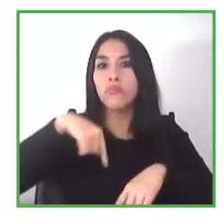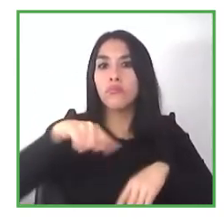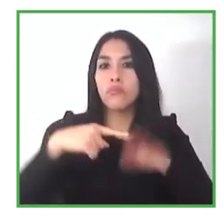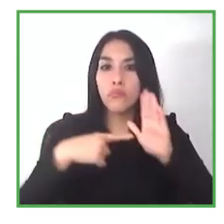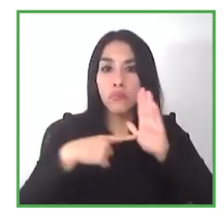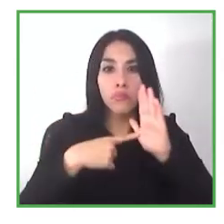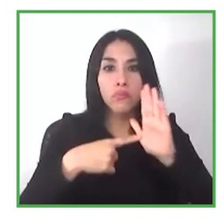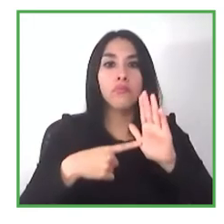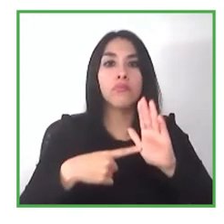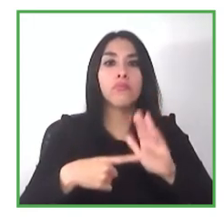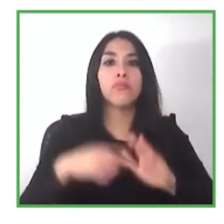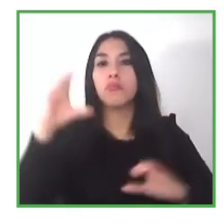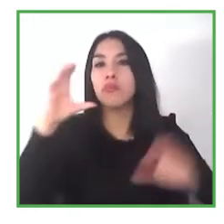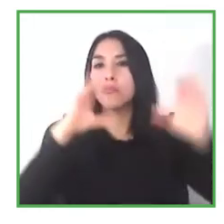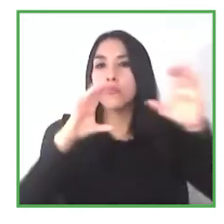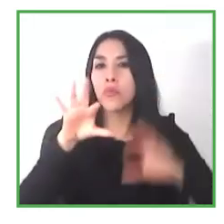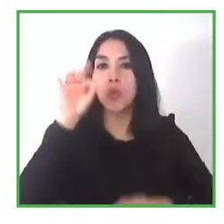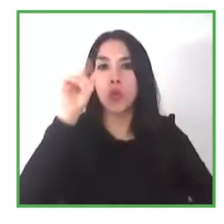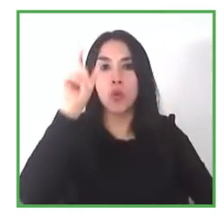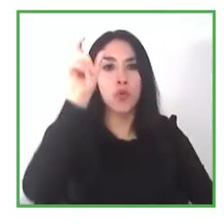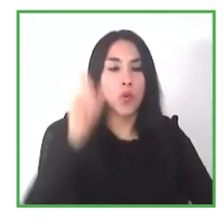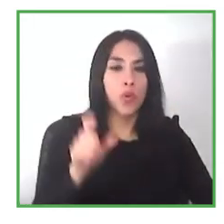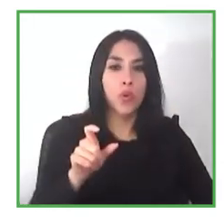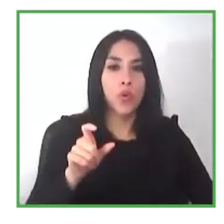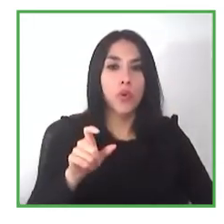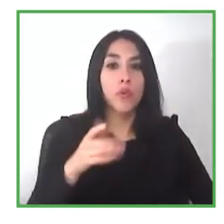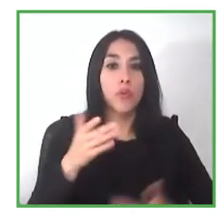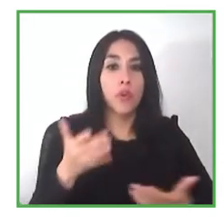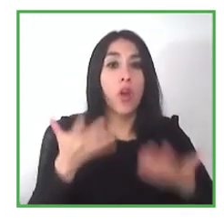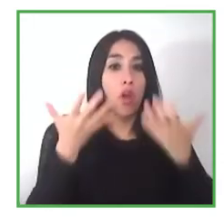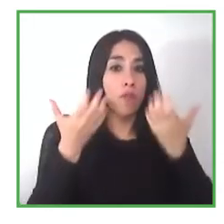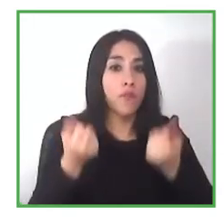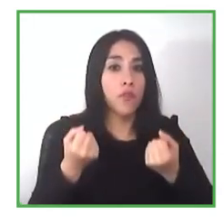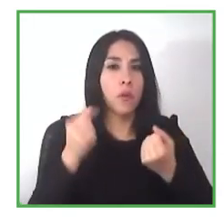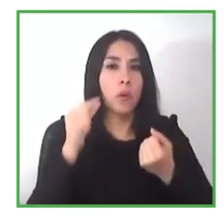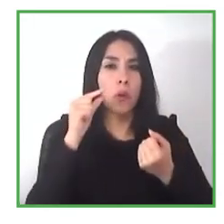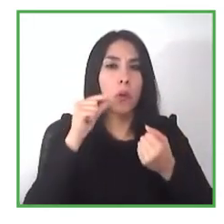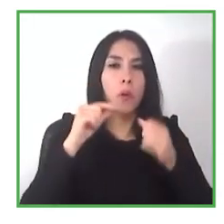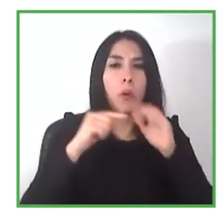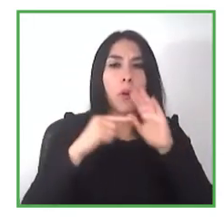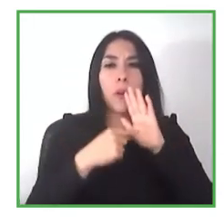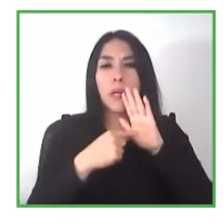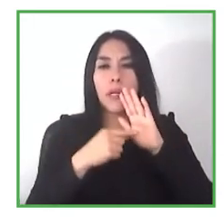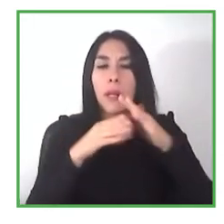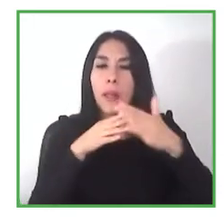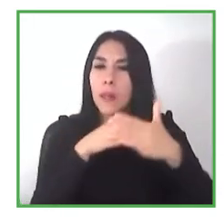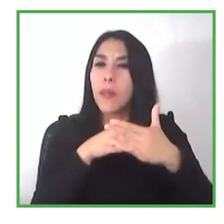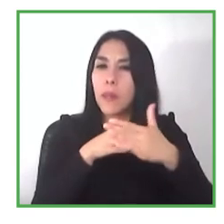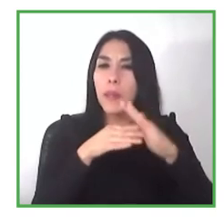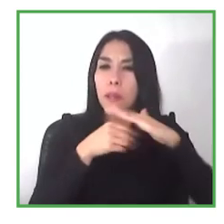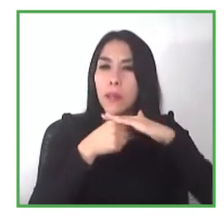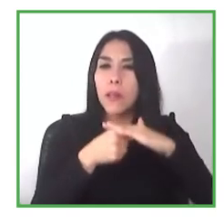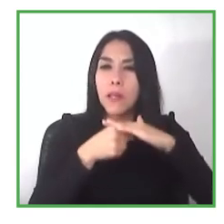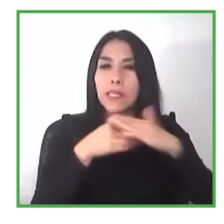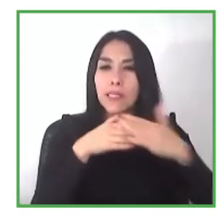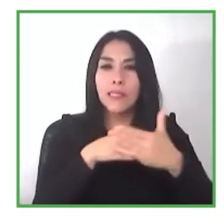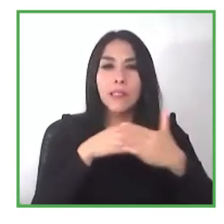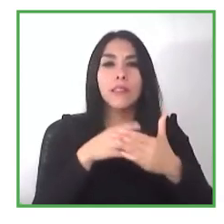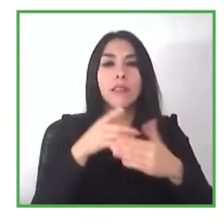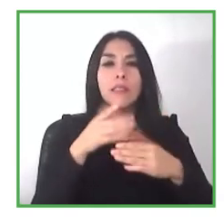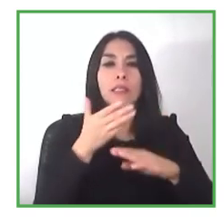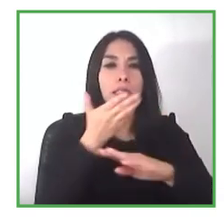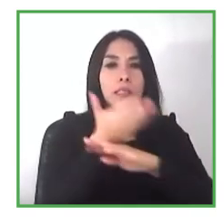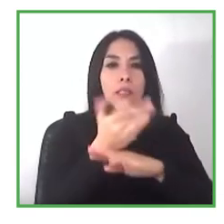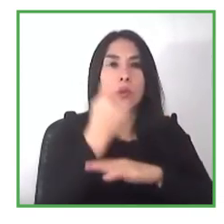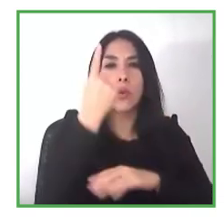and one person is in a wheelchair it's very unusual that they would pick the person in the wheelchair and so what we find